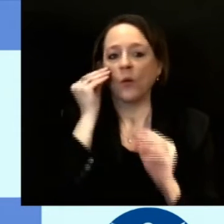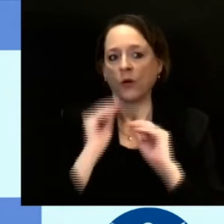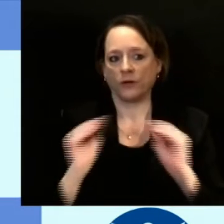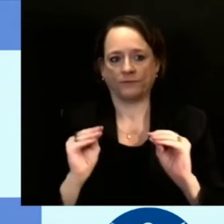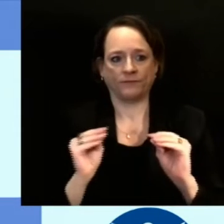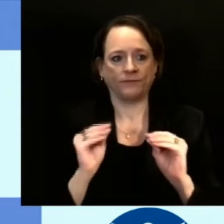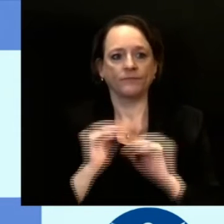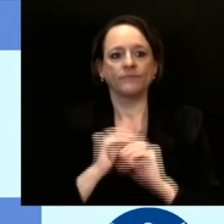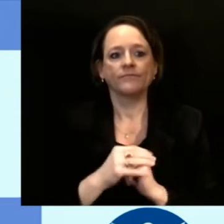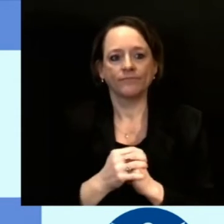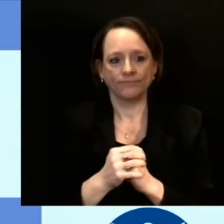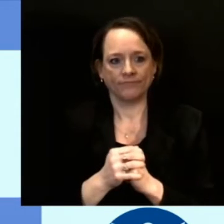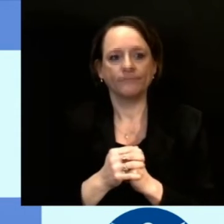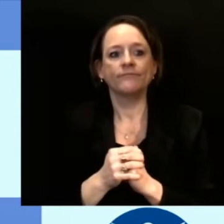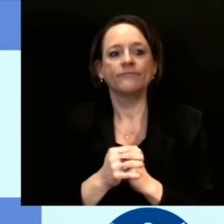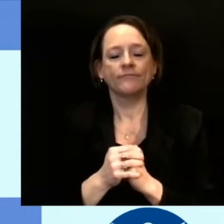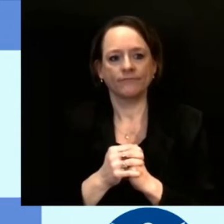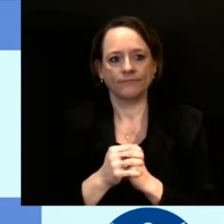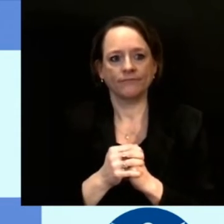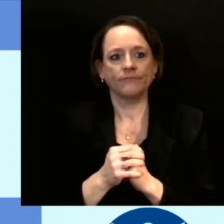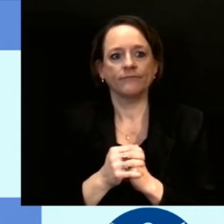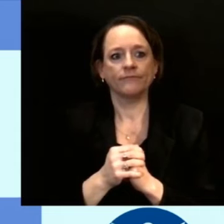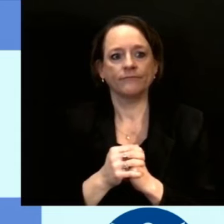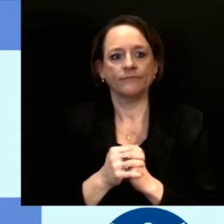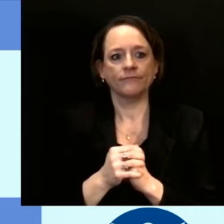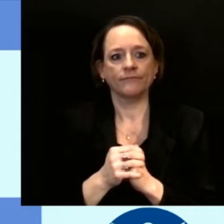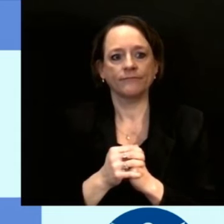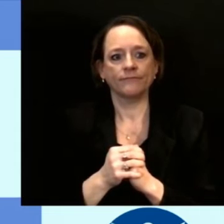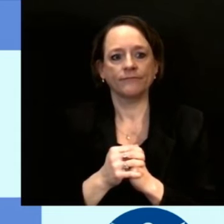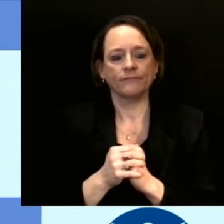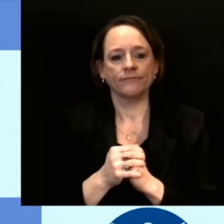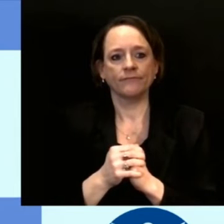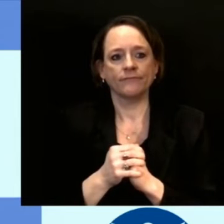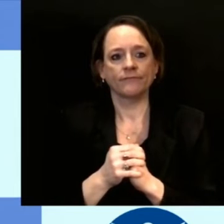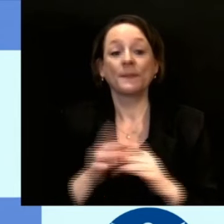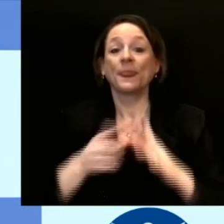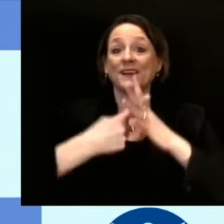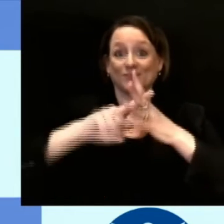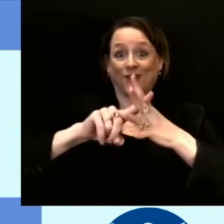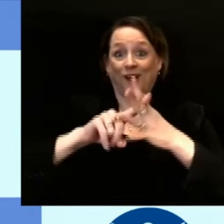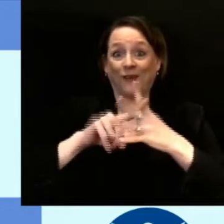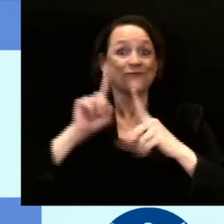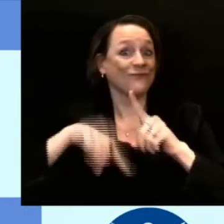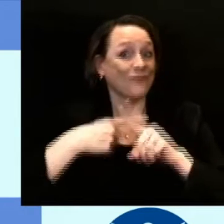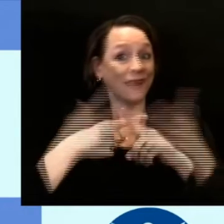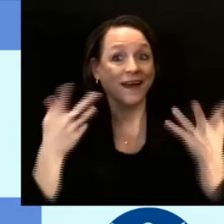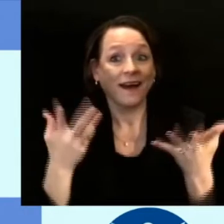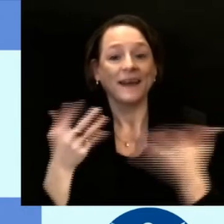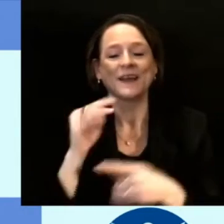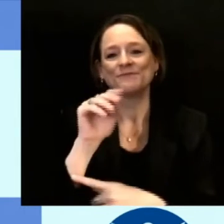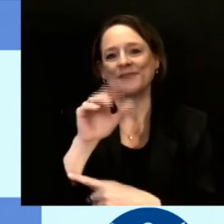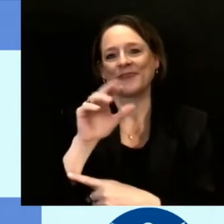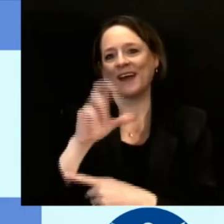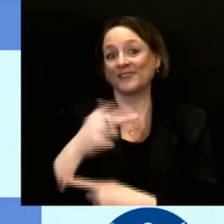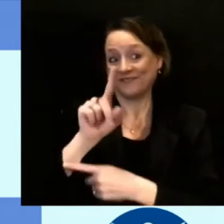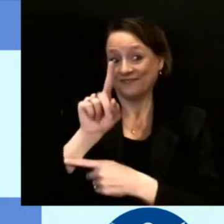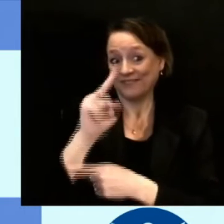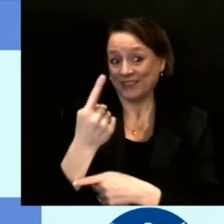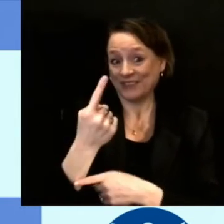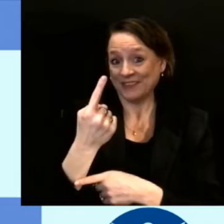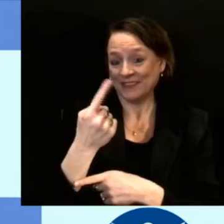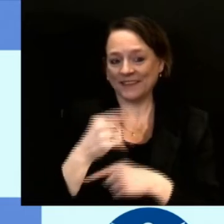is March 1st, although it will depend on our federal allocation of vaccine. If our allocation